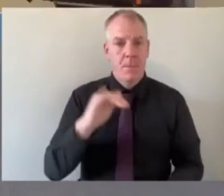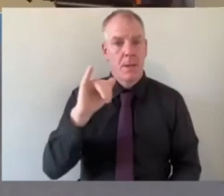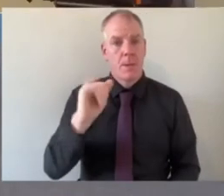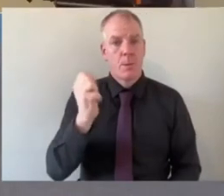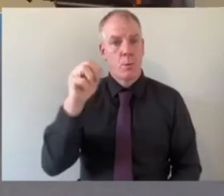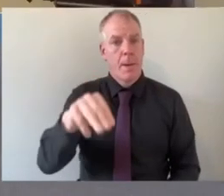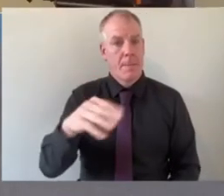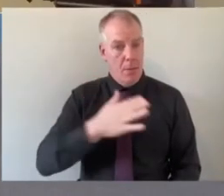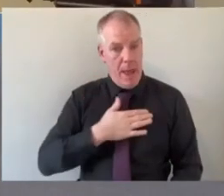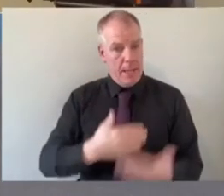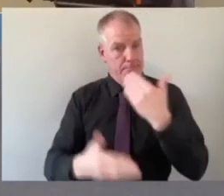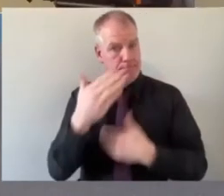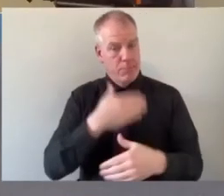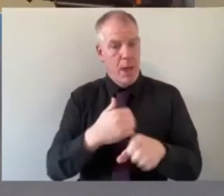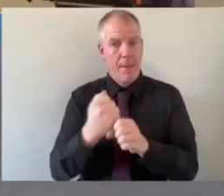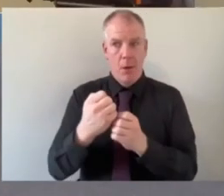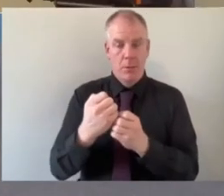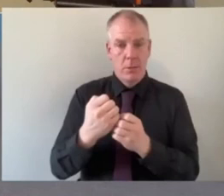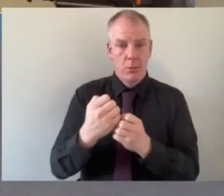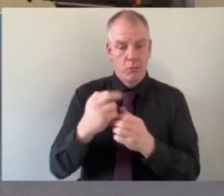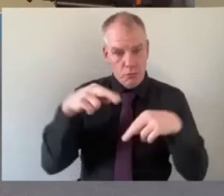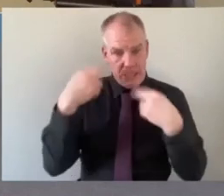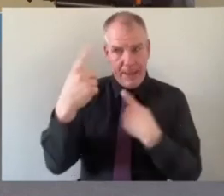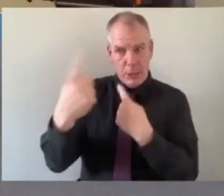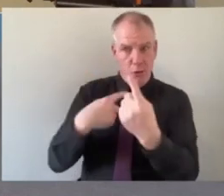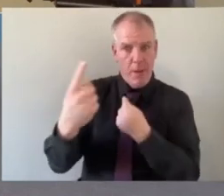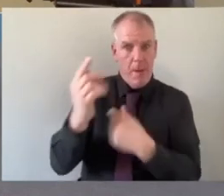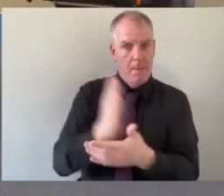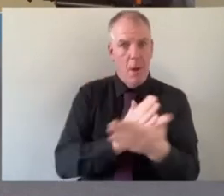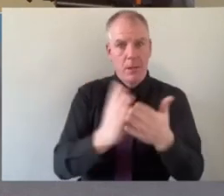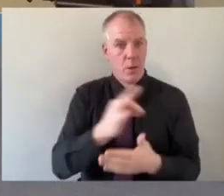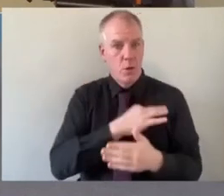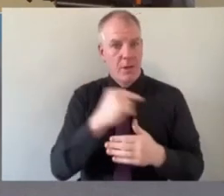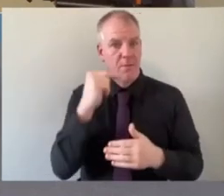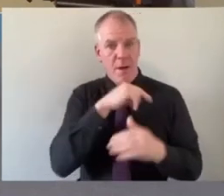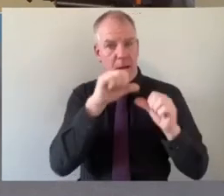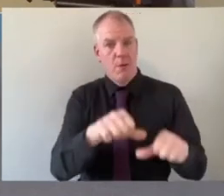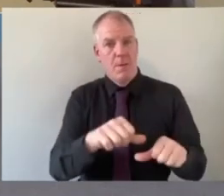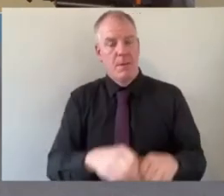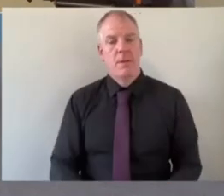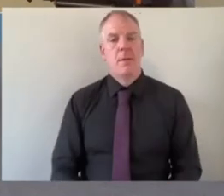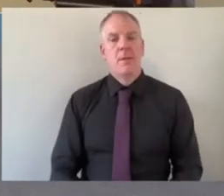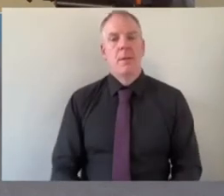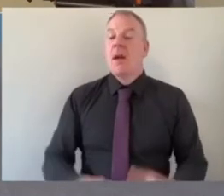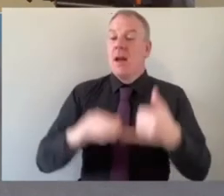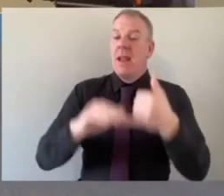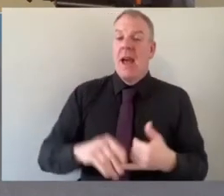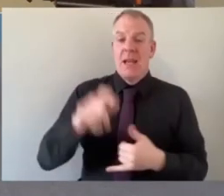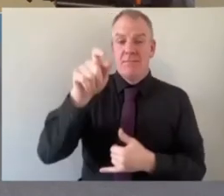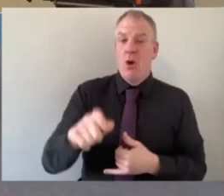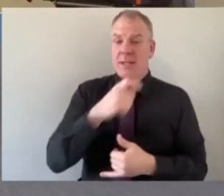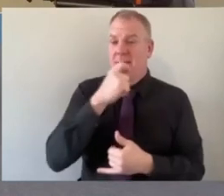to add to that especially about the mutual respect um parts of the good friday agreement i think the last speaker said it all um